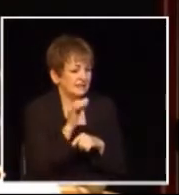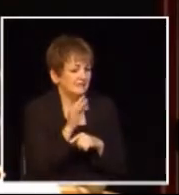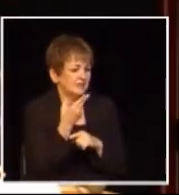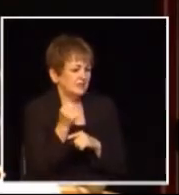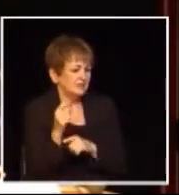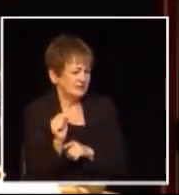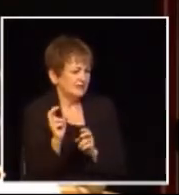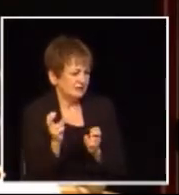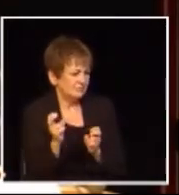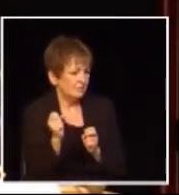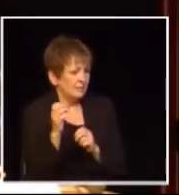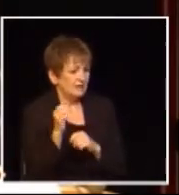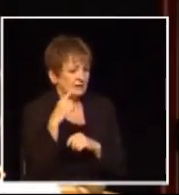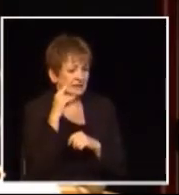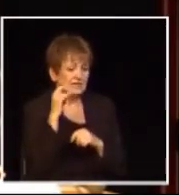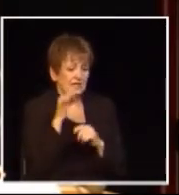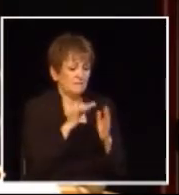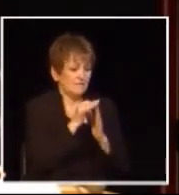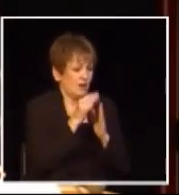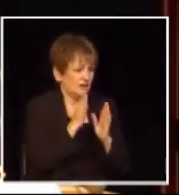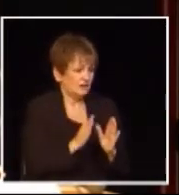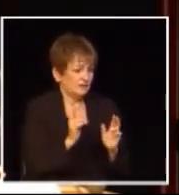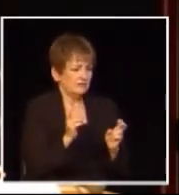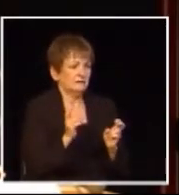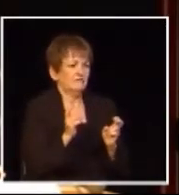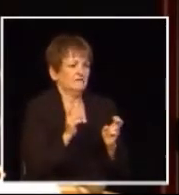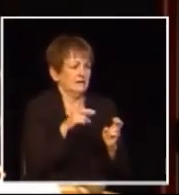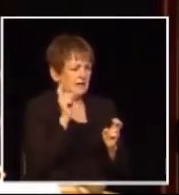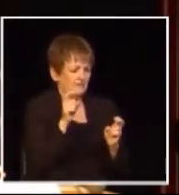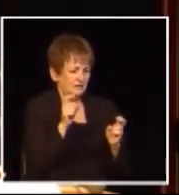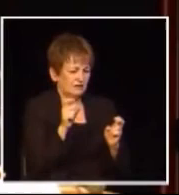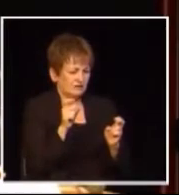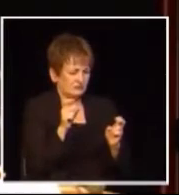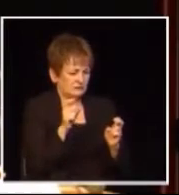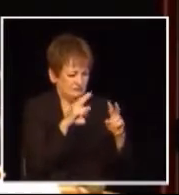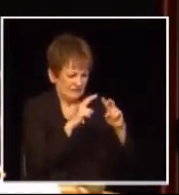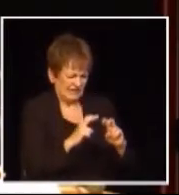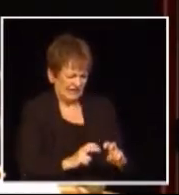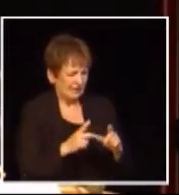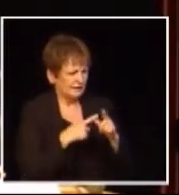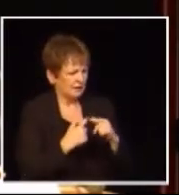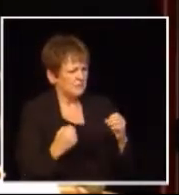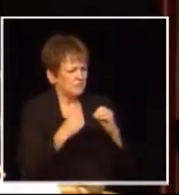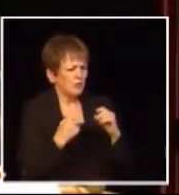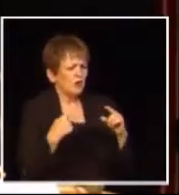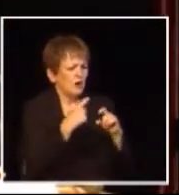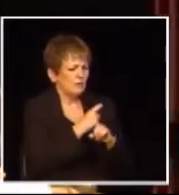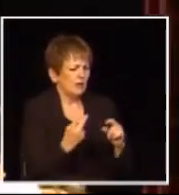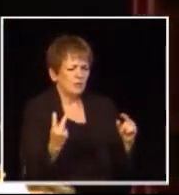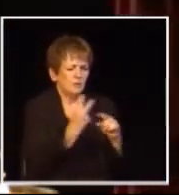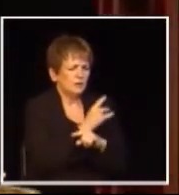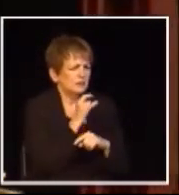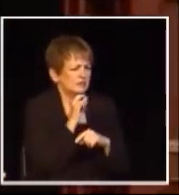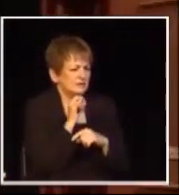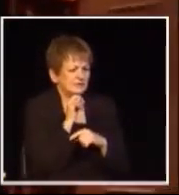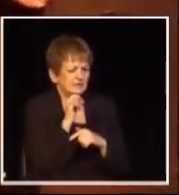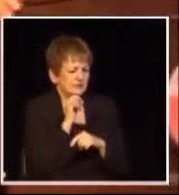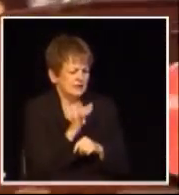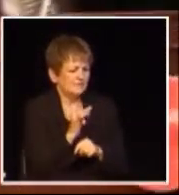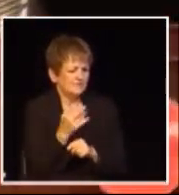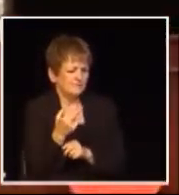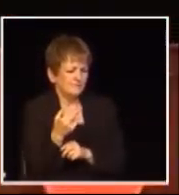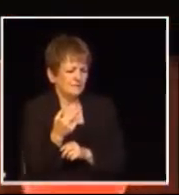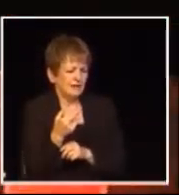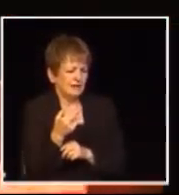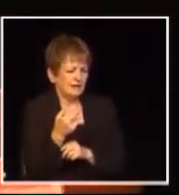was on the farm I would encourage him to avoid a tax auditor if they come in if it was that simple Mr. Delaney Thank you and